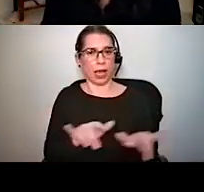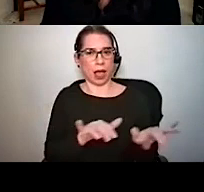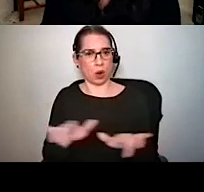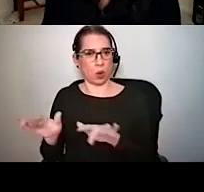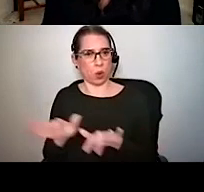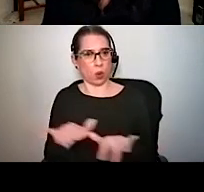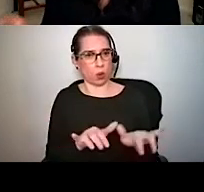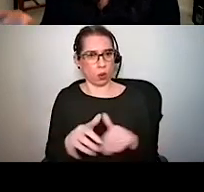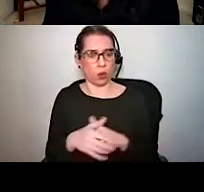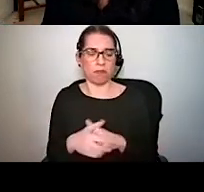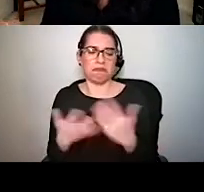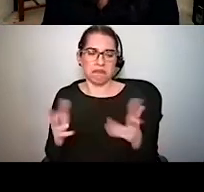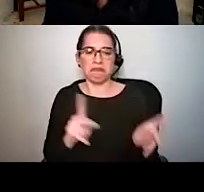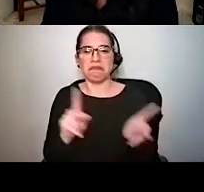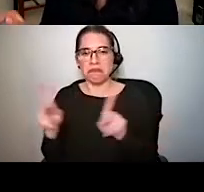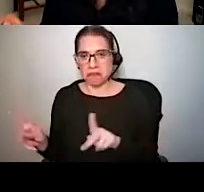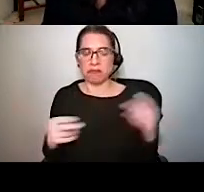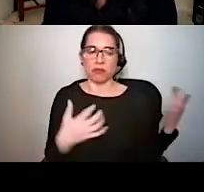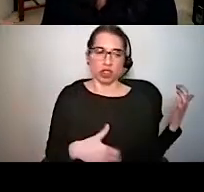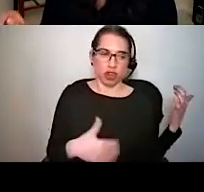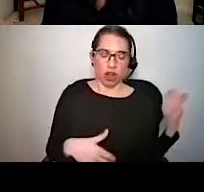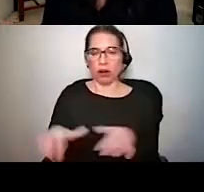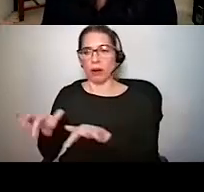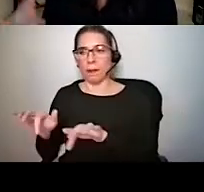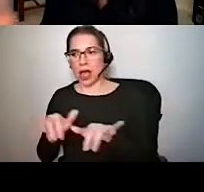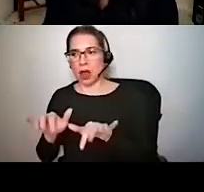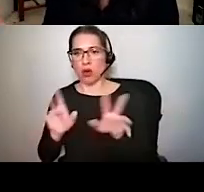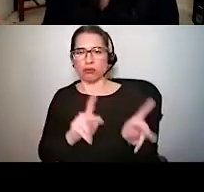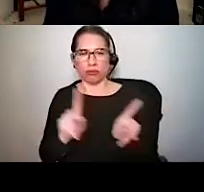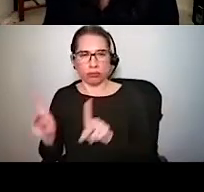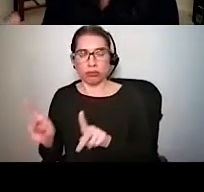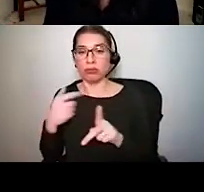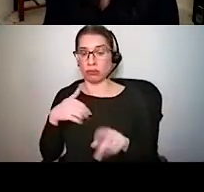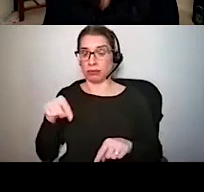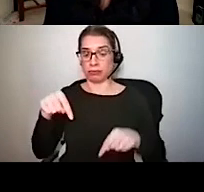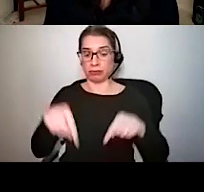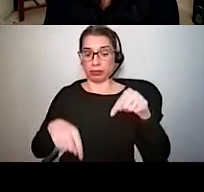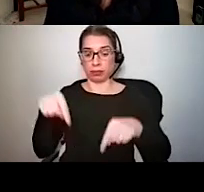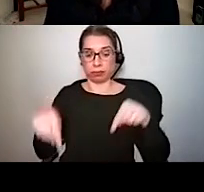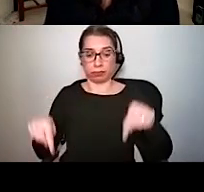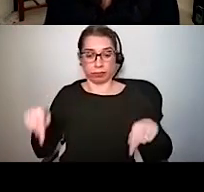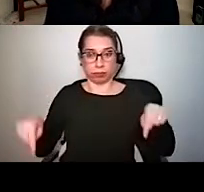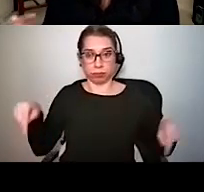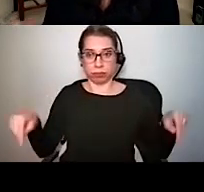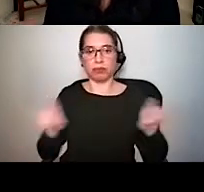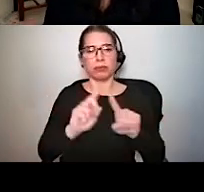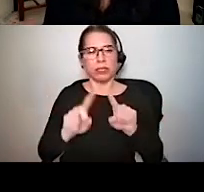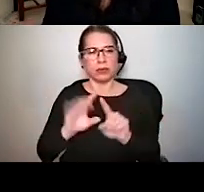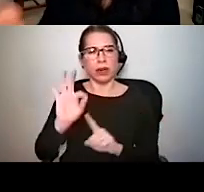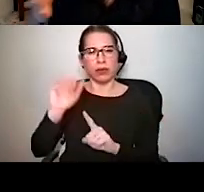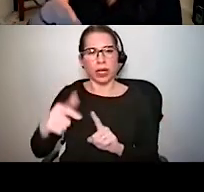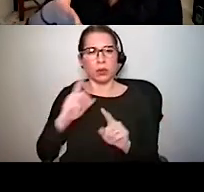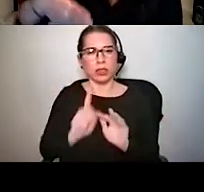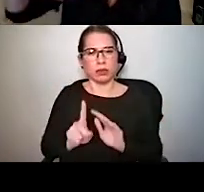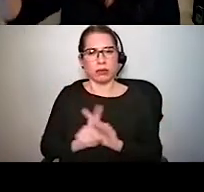strings in a guitar, by pressing down on different keys of the piano, the instrument will produce notes of different frequencies or pitch